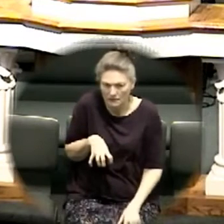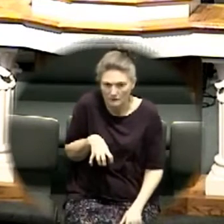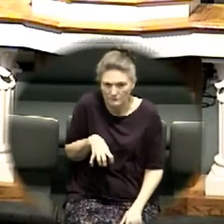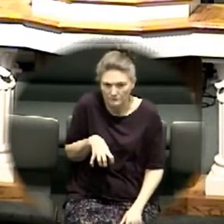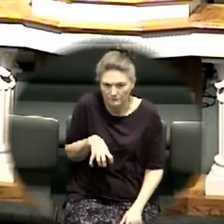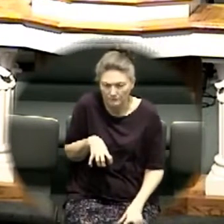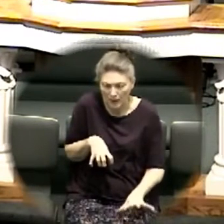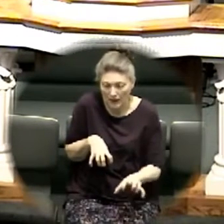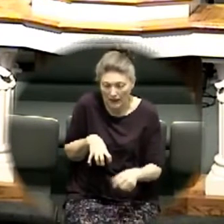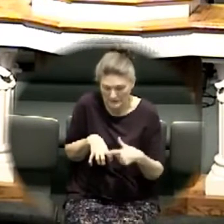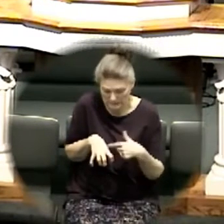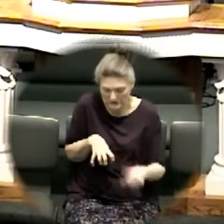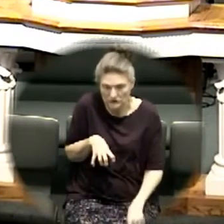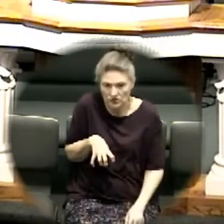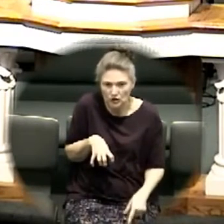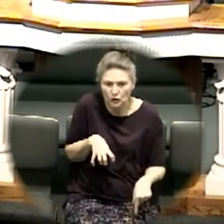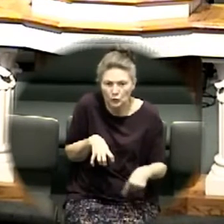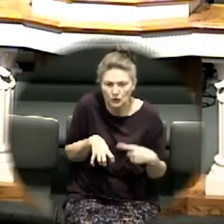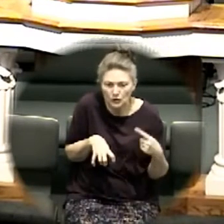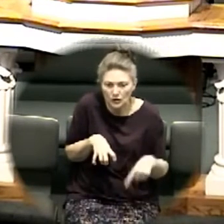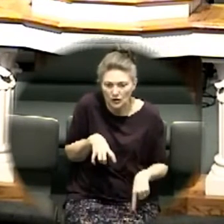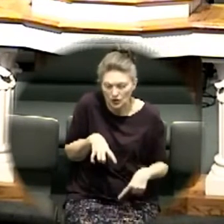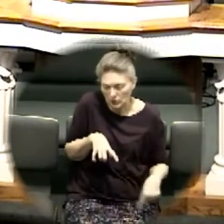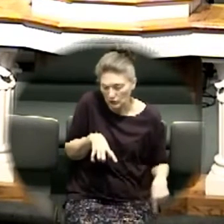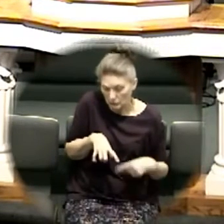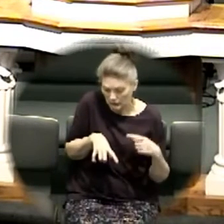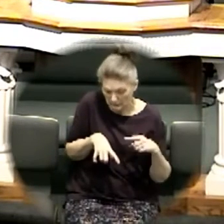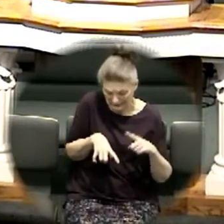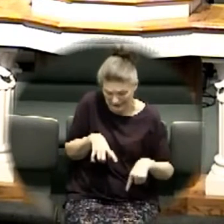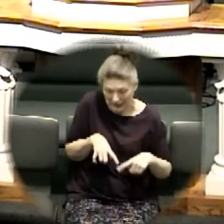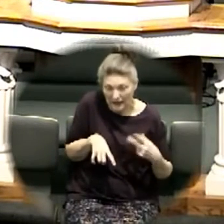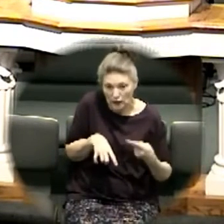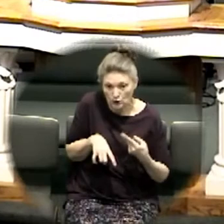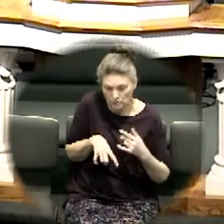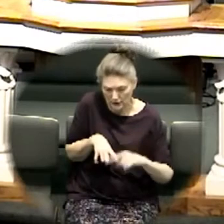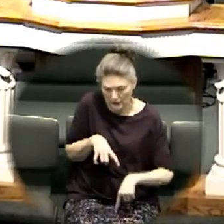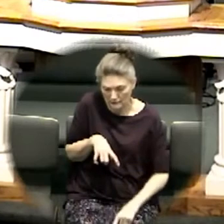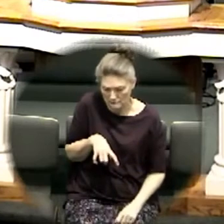you can't use your hand and he says well why don't you just take a chance